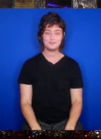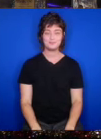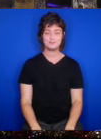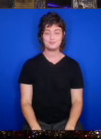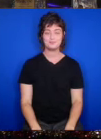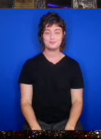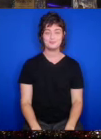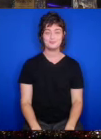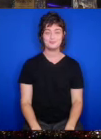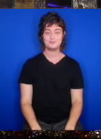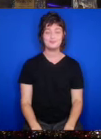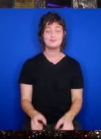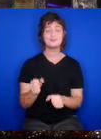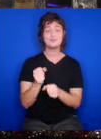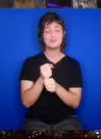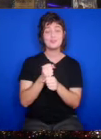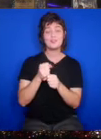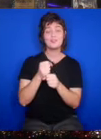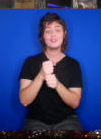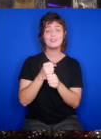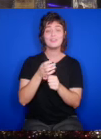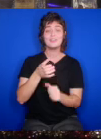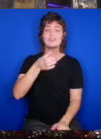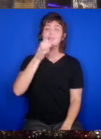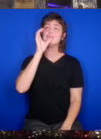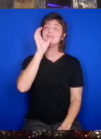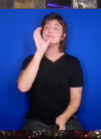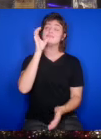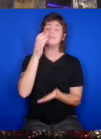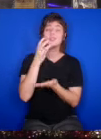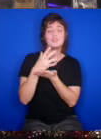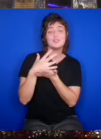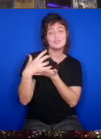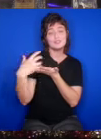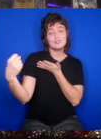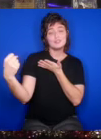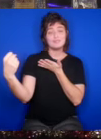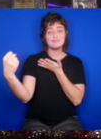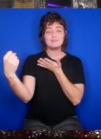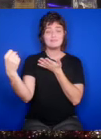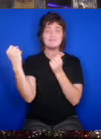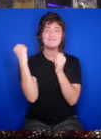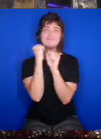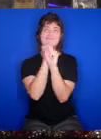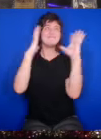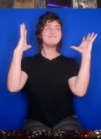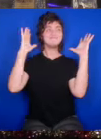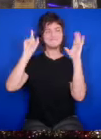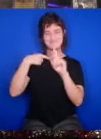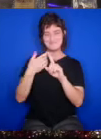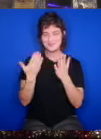The morning ends, I think about you.